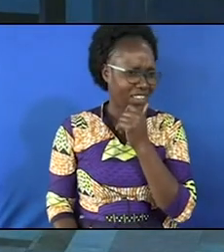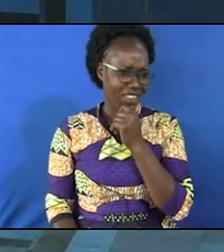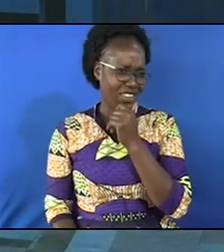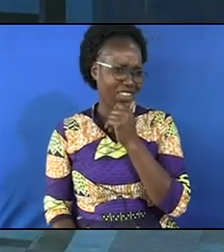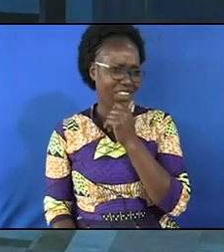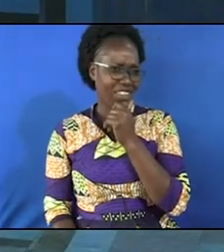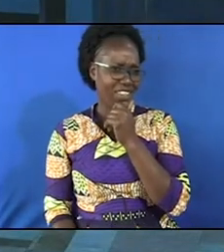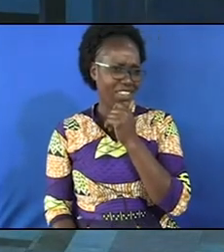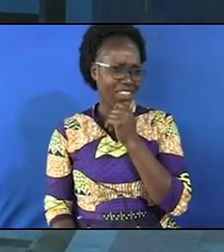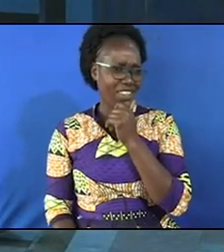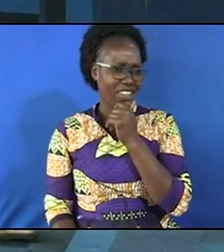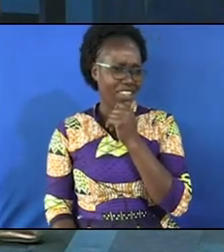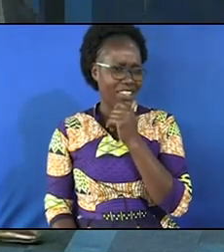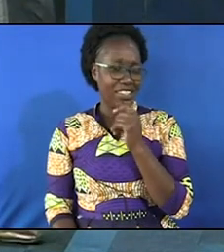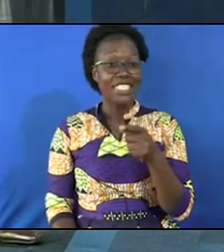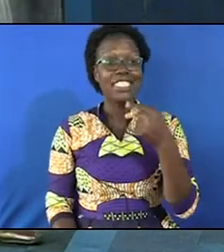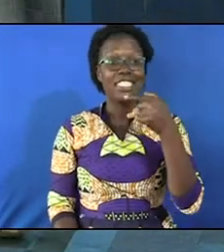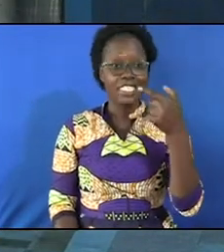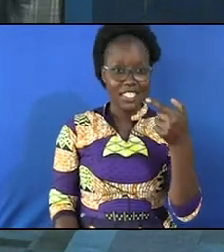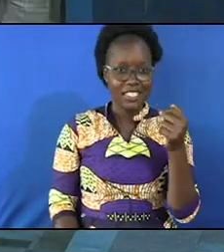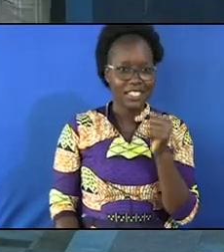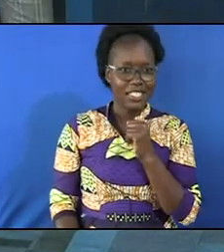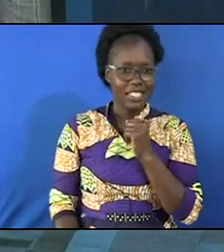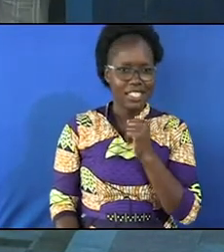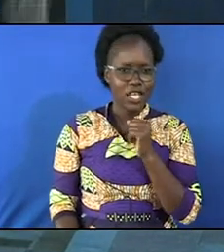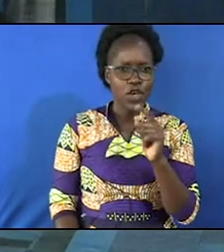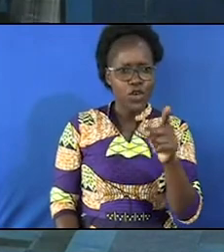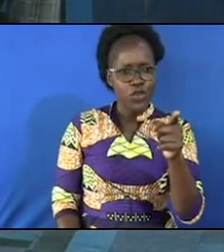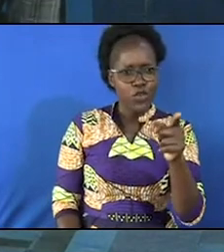and then she says are you for real